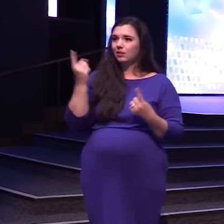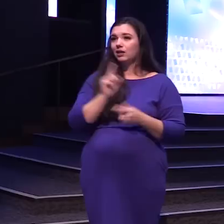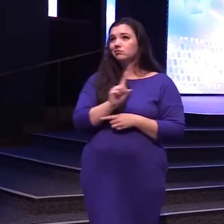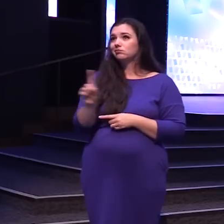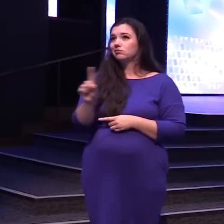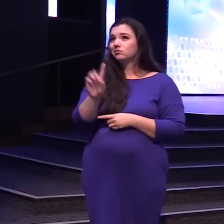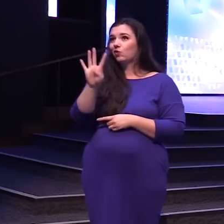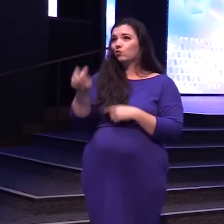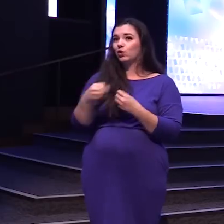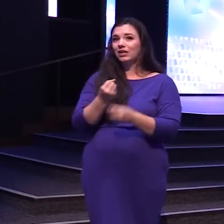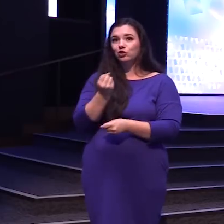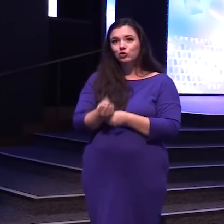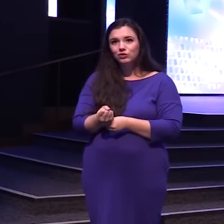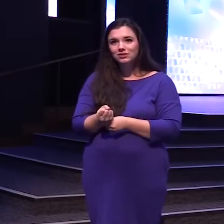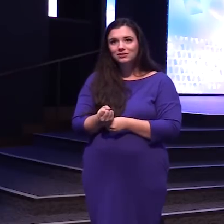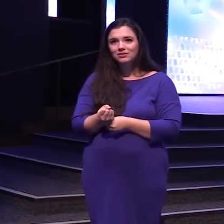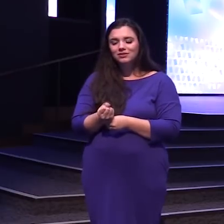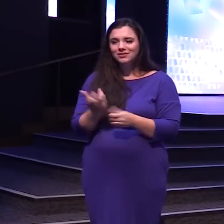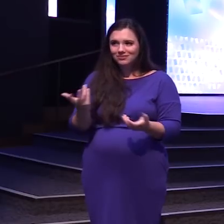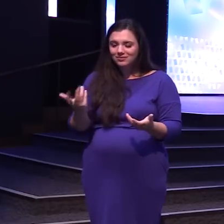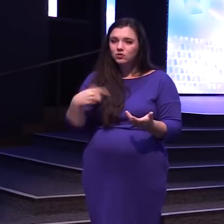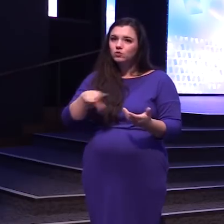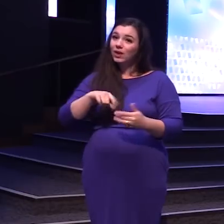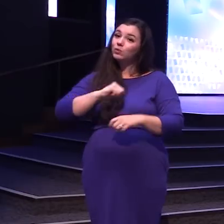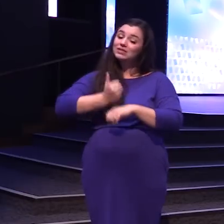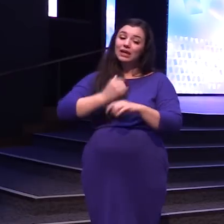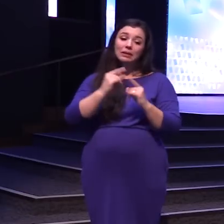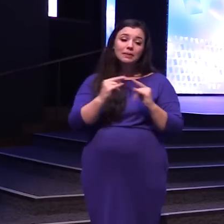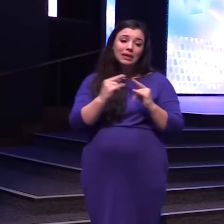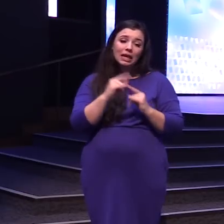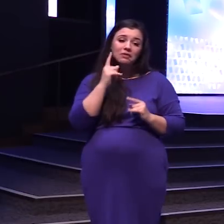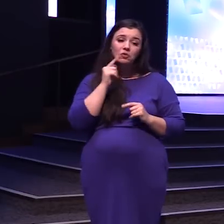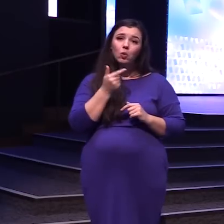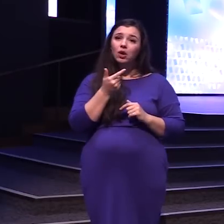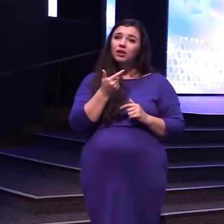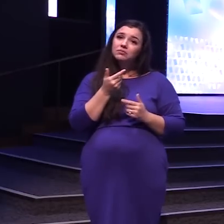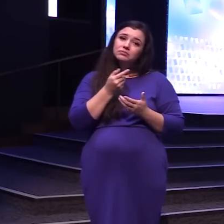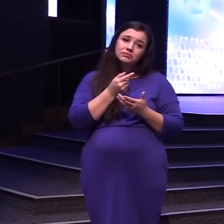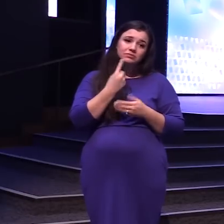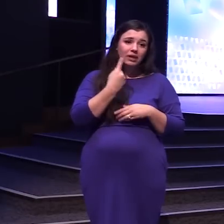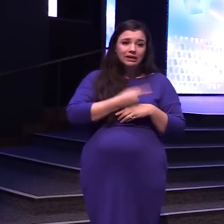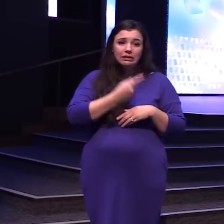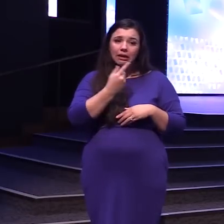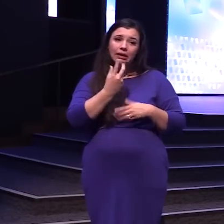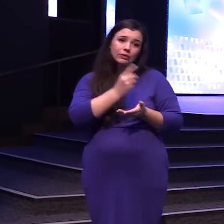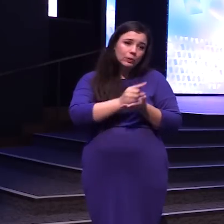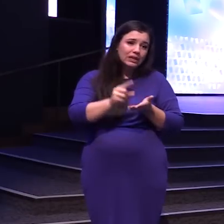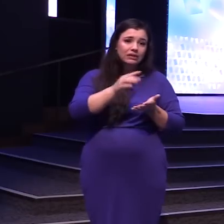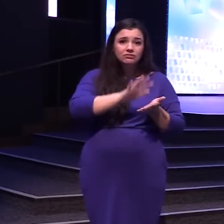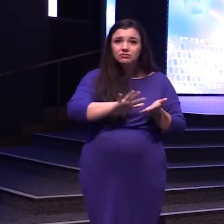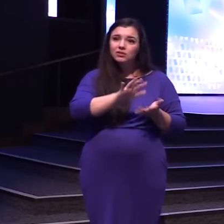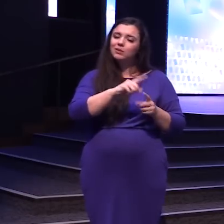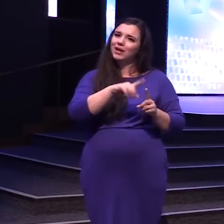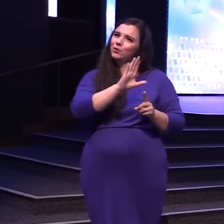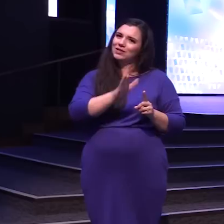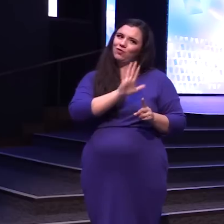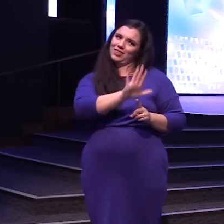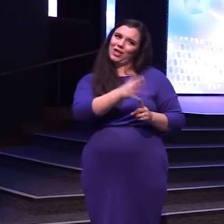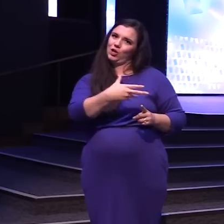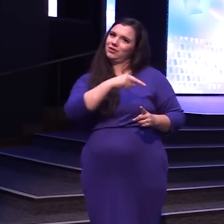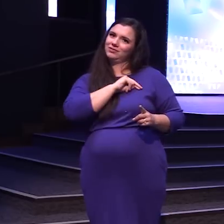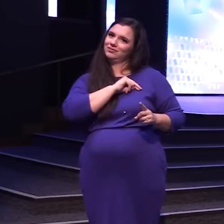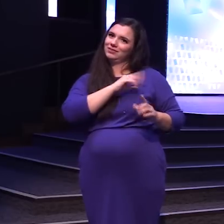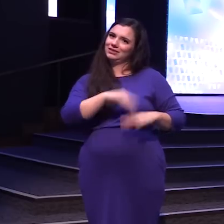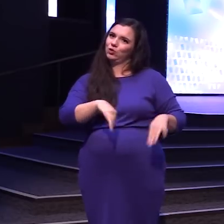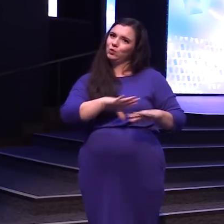Forty years So they would have Like set up camp For however long But that was never Their territory He's